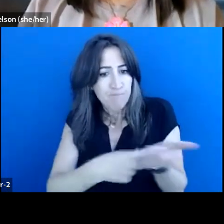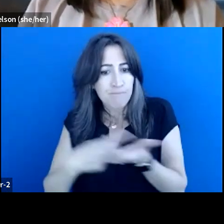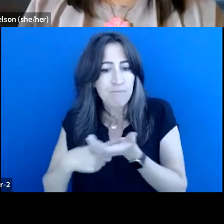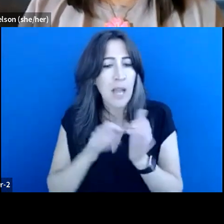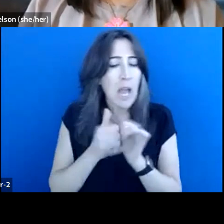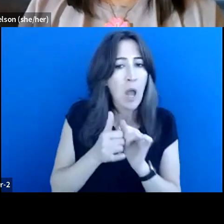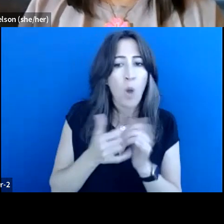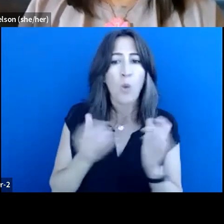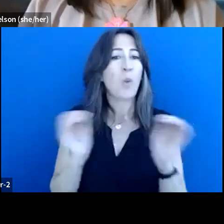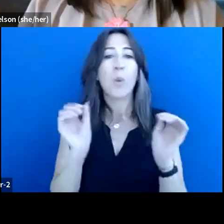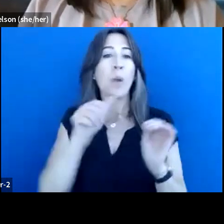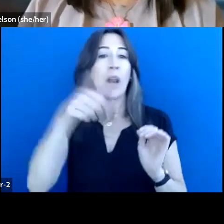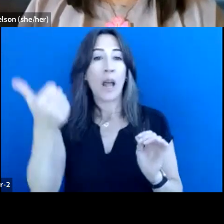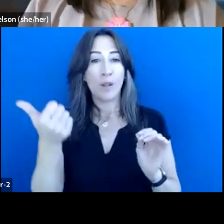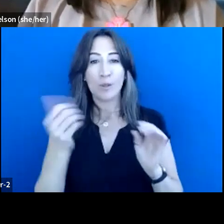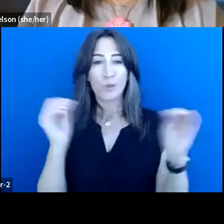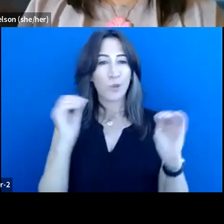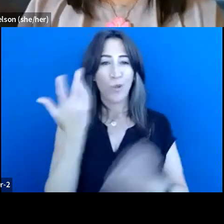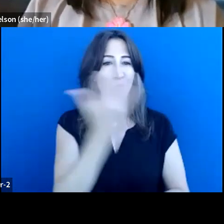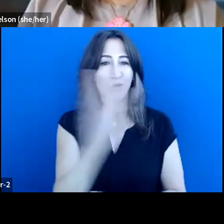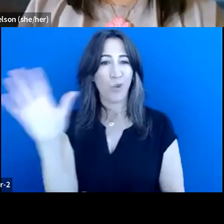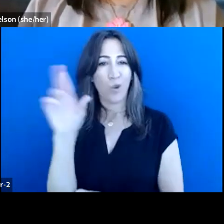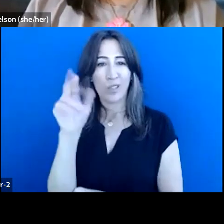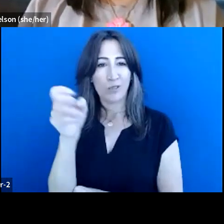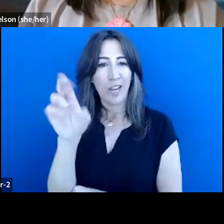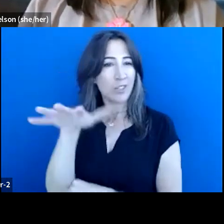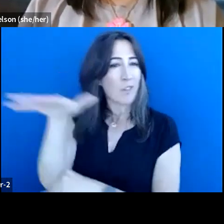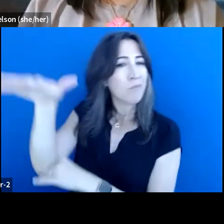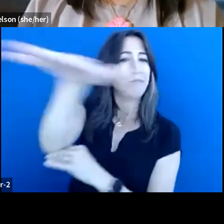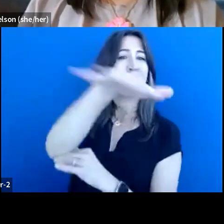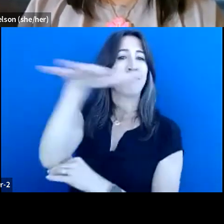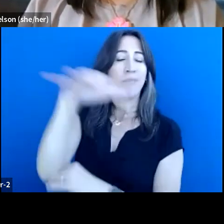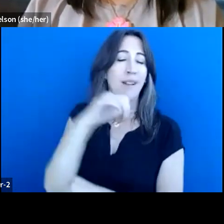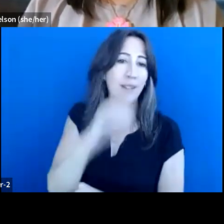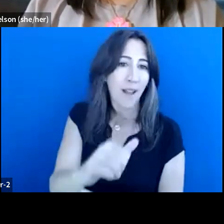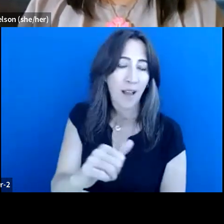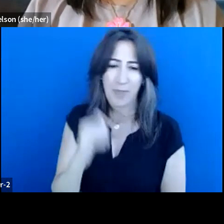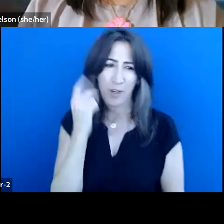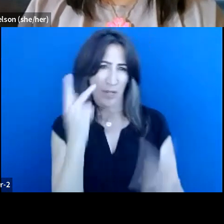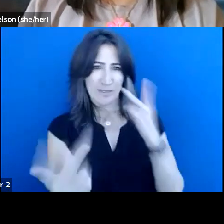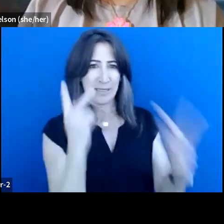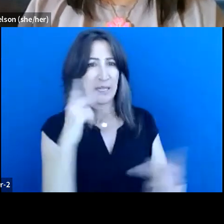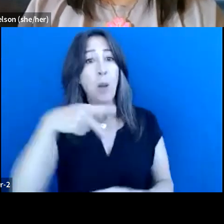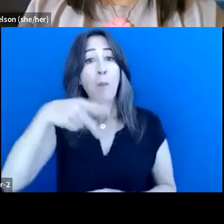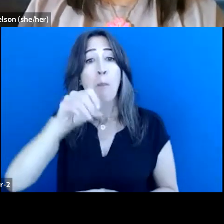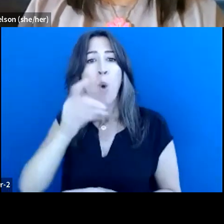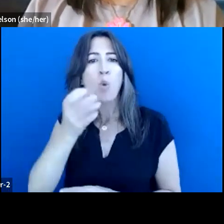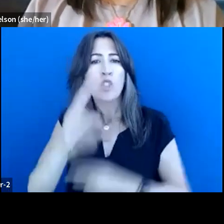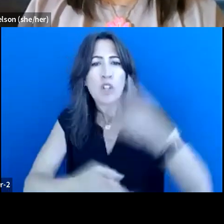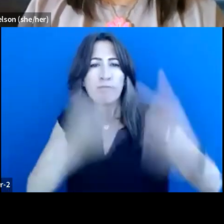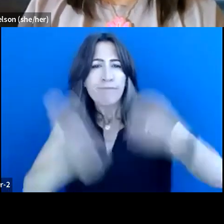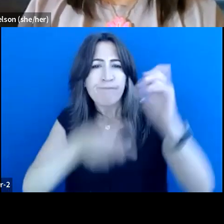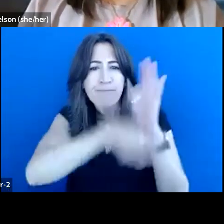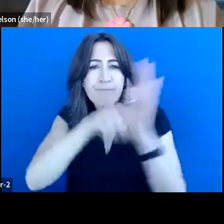Because there's nobody else in those, there's no forest rangers in our territories that are, are seeing all these poachers and poachers know that, right? And